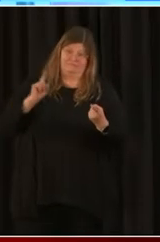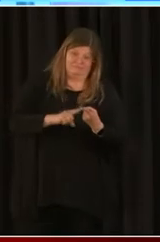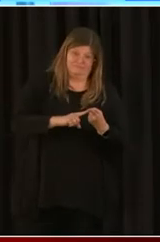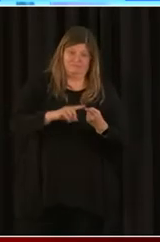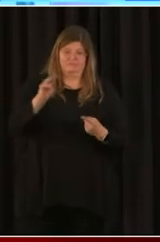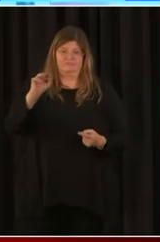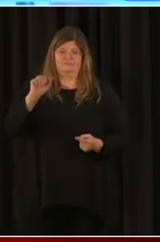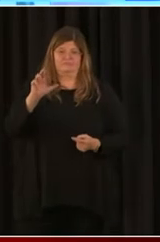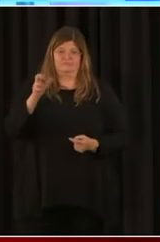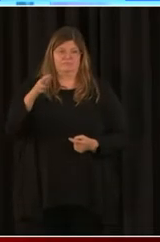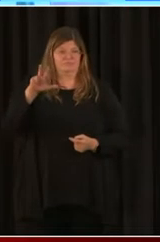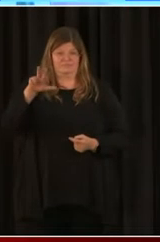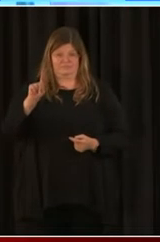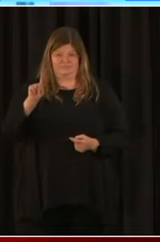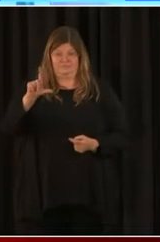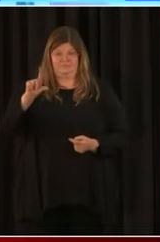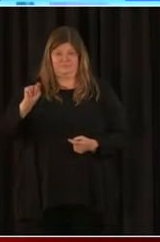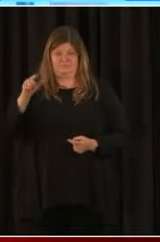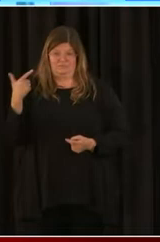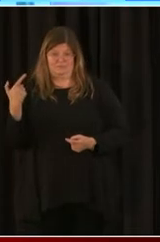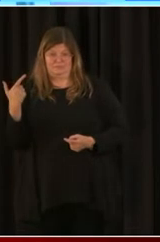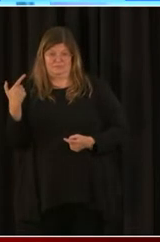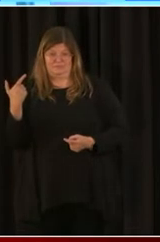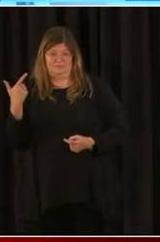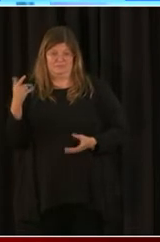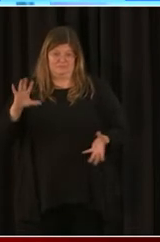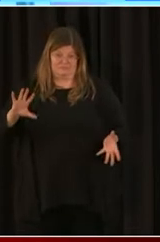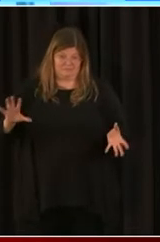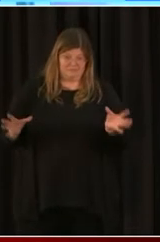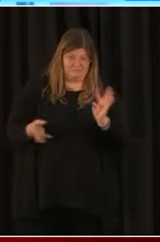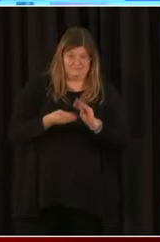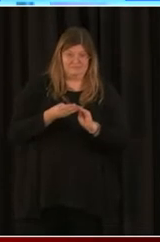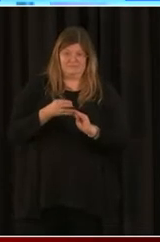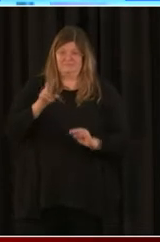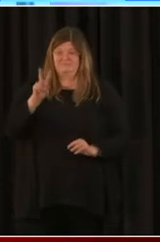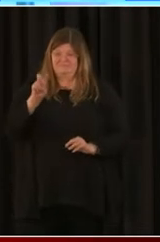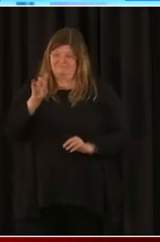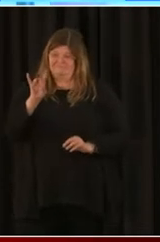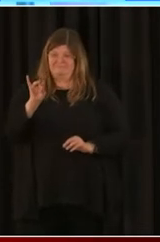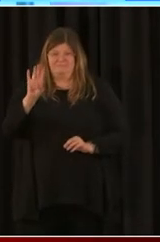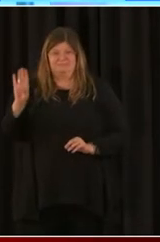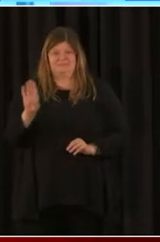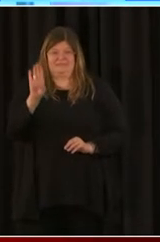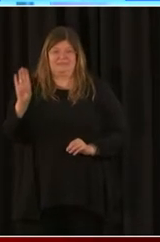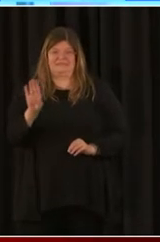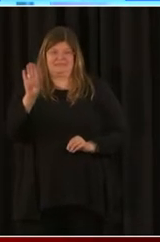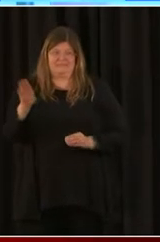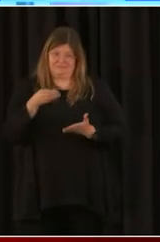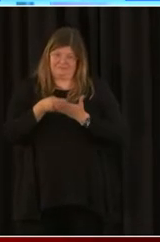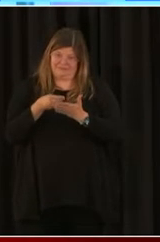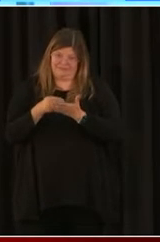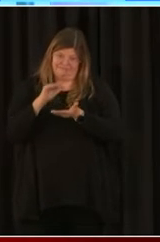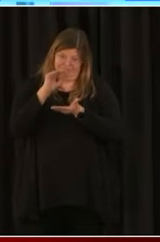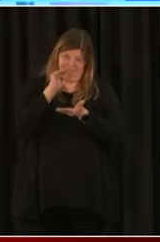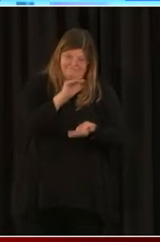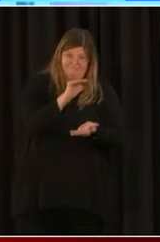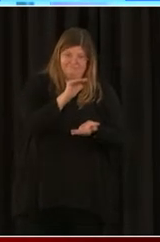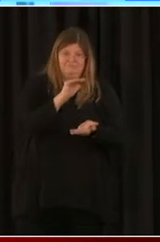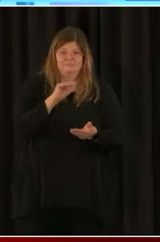additional $284 billion in funding. Now, businesses are eligible to receive a second